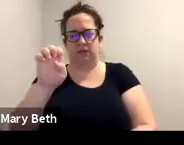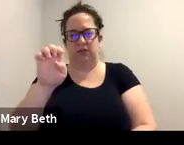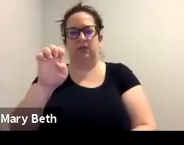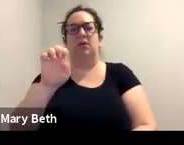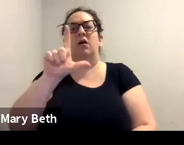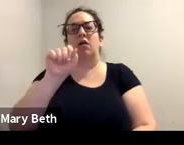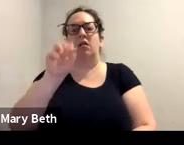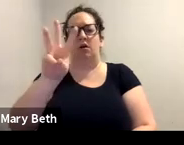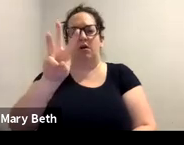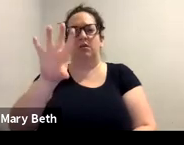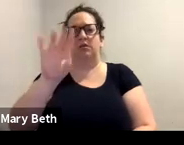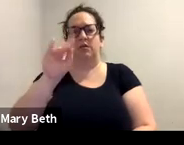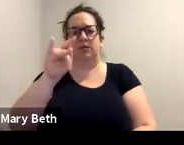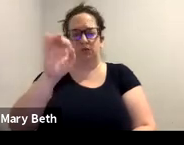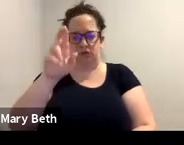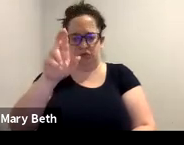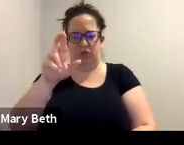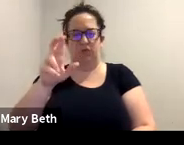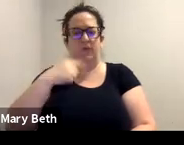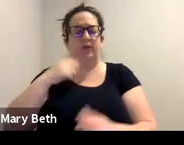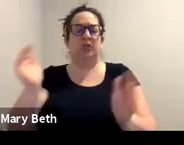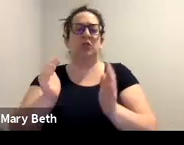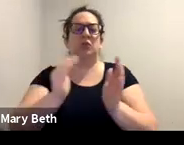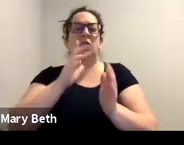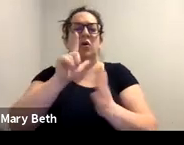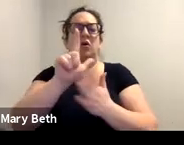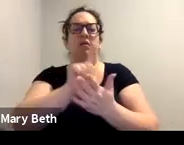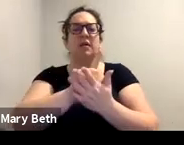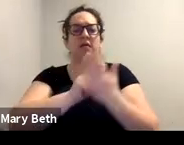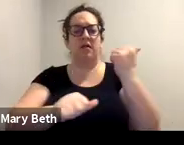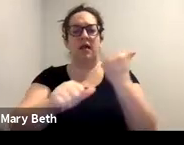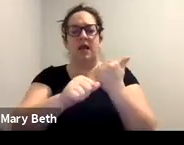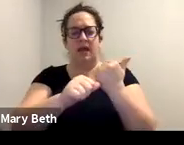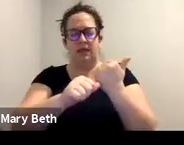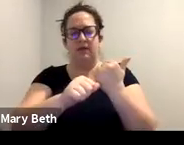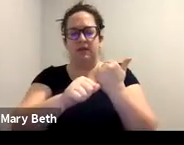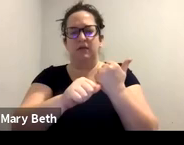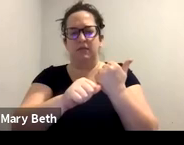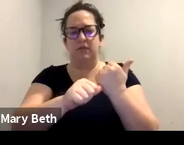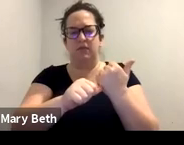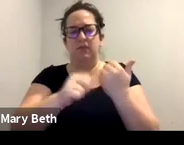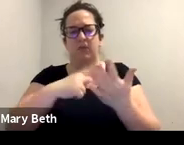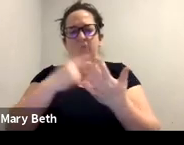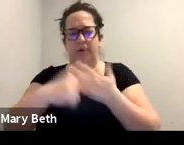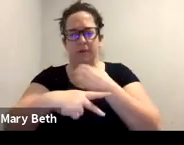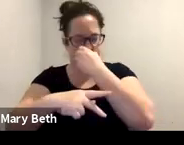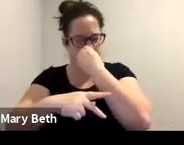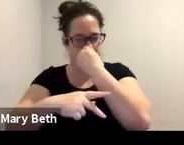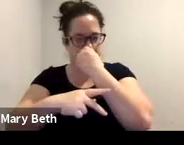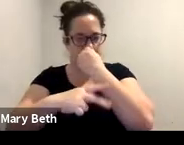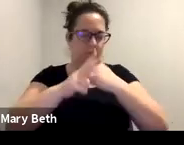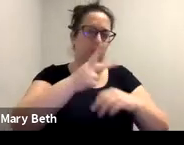small legal aid program. We're based in King County, but we are actually statewide